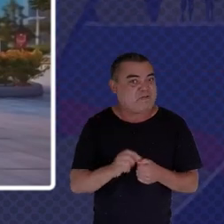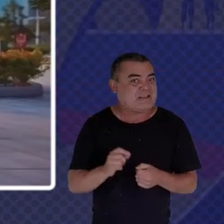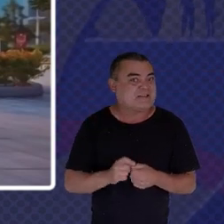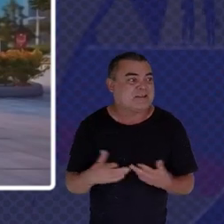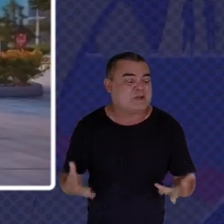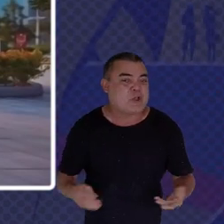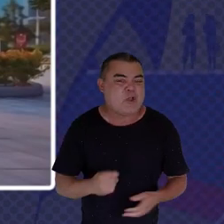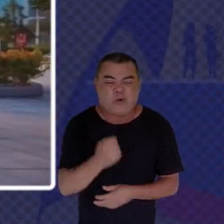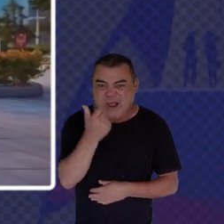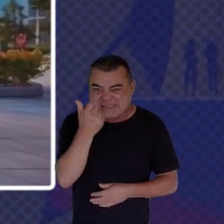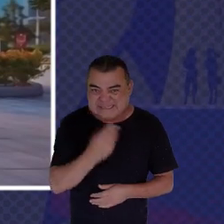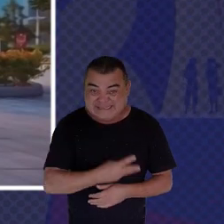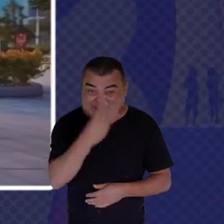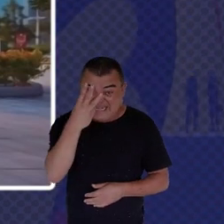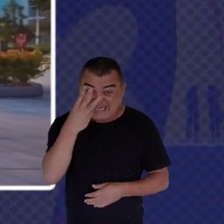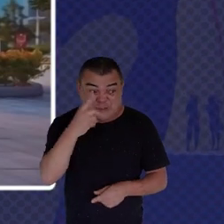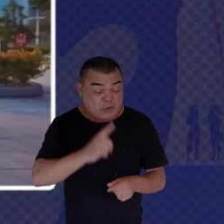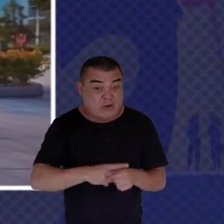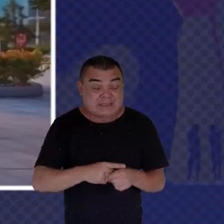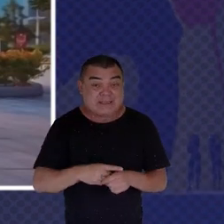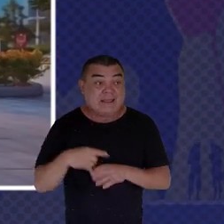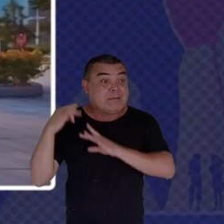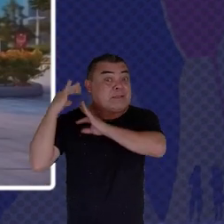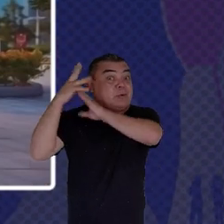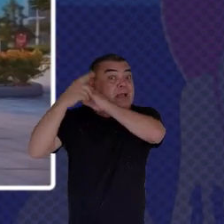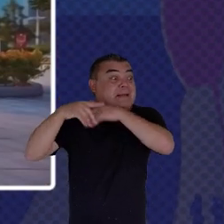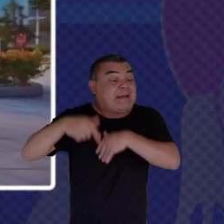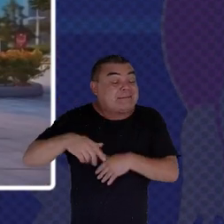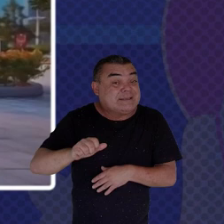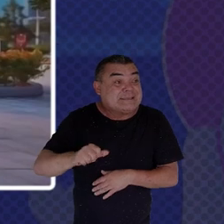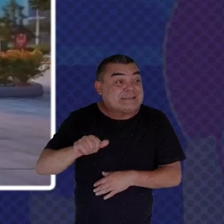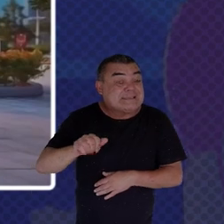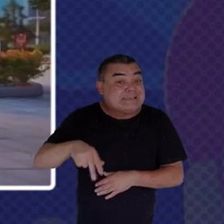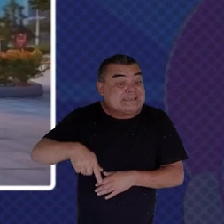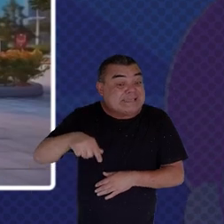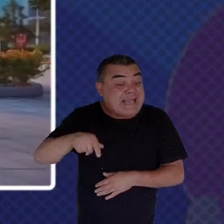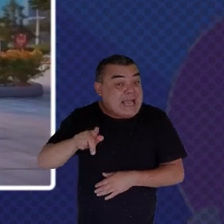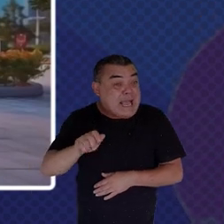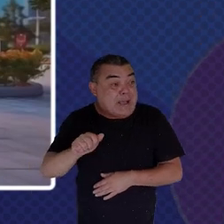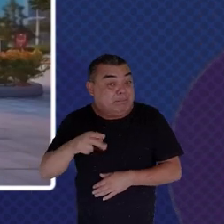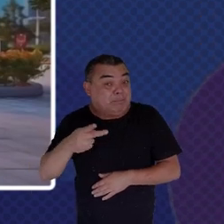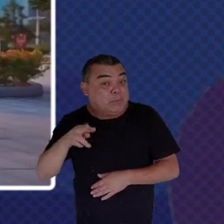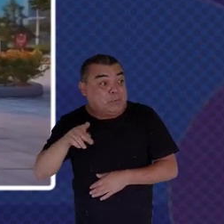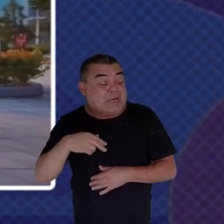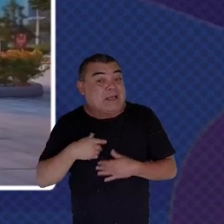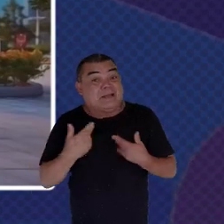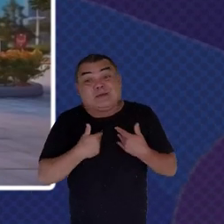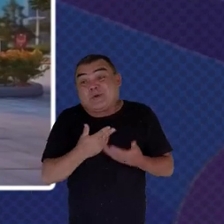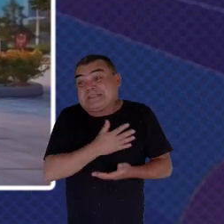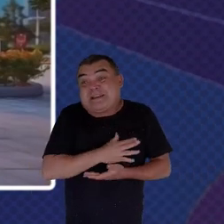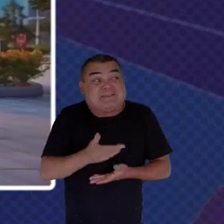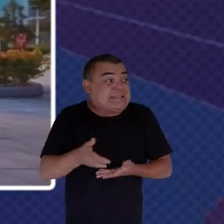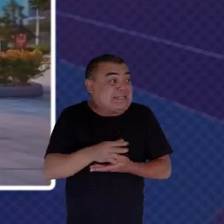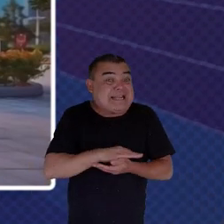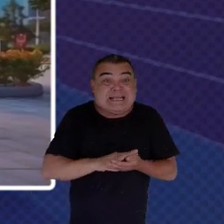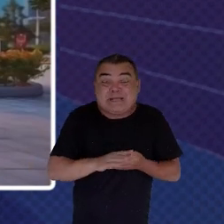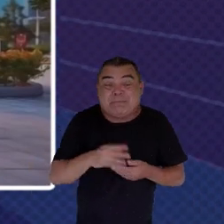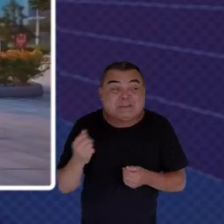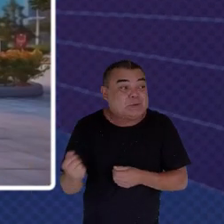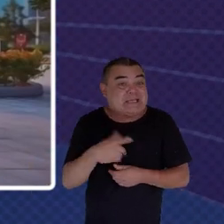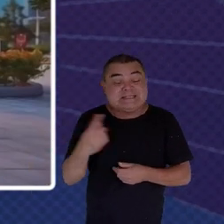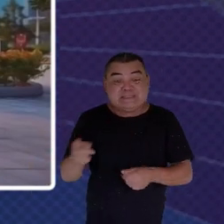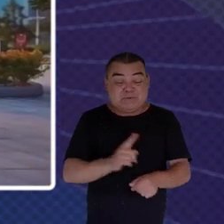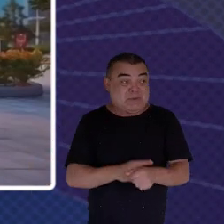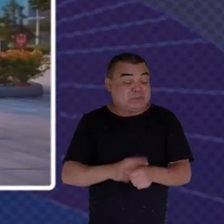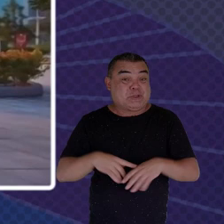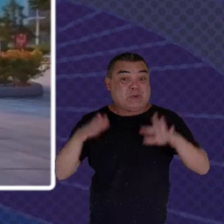Here in Singapore But quite honestly, I can't imagine anything else I'd rather be doing Because, you this is such an important effort And I applaud all of you for